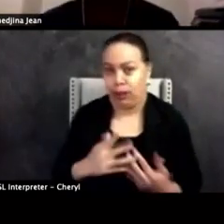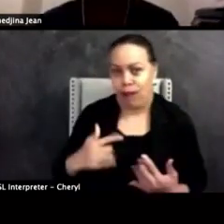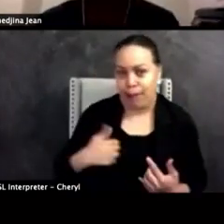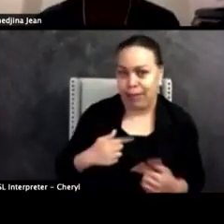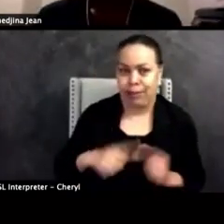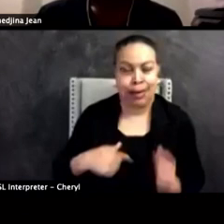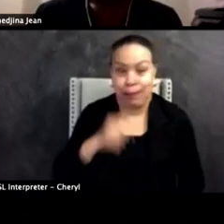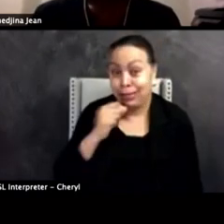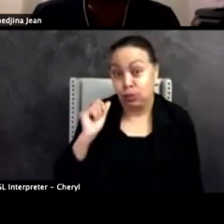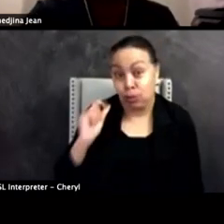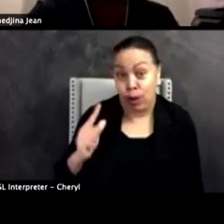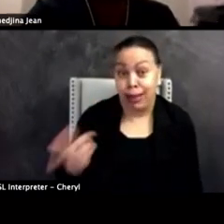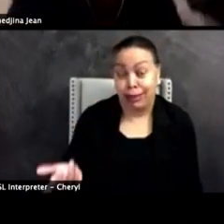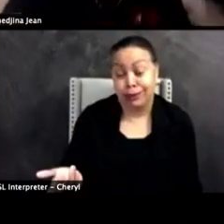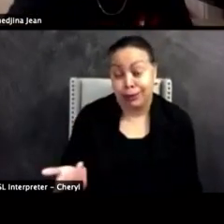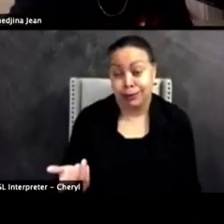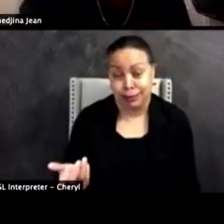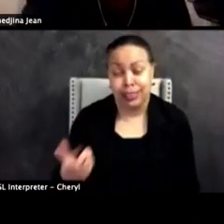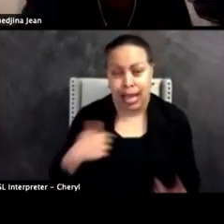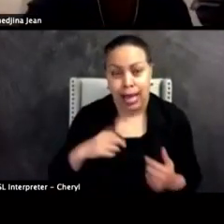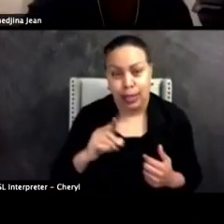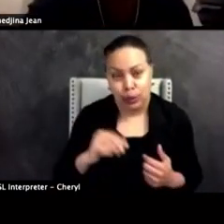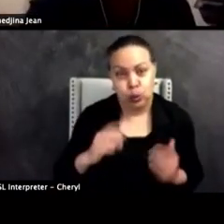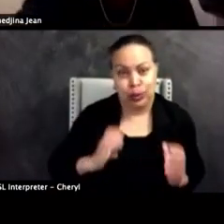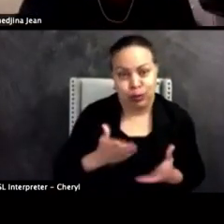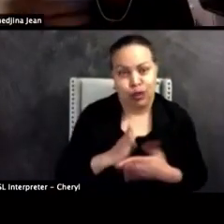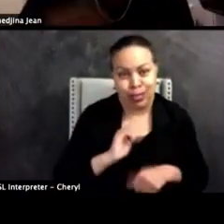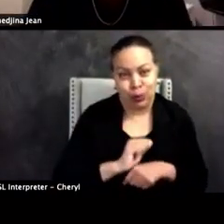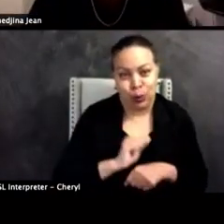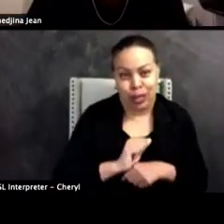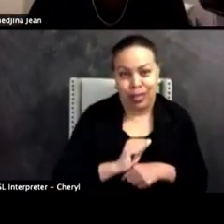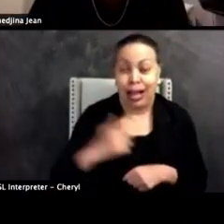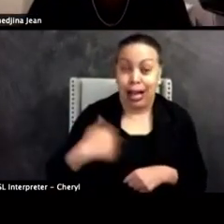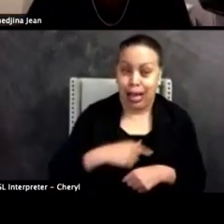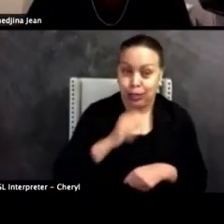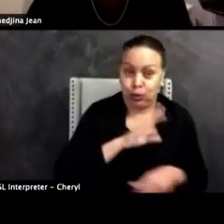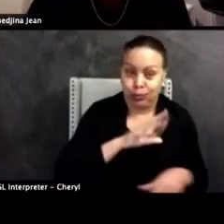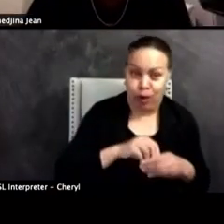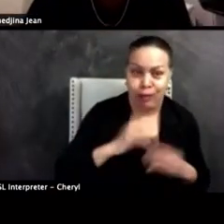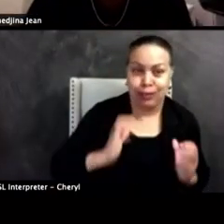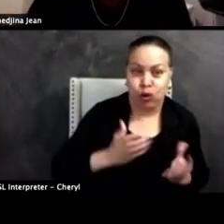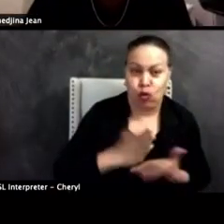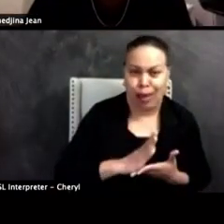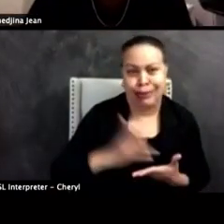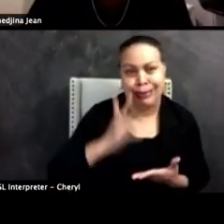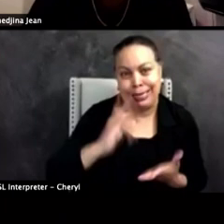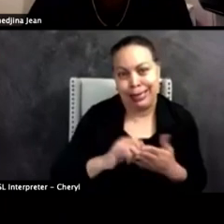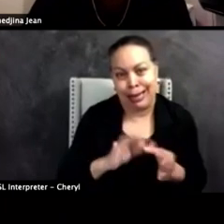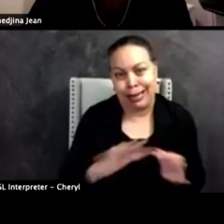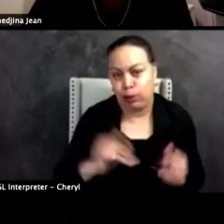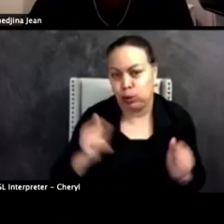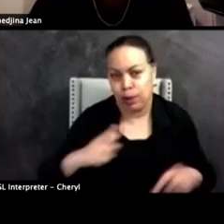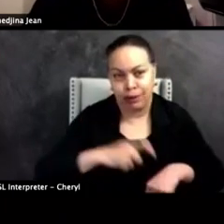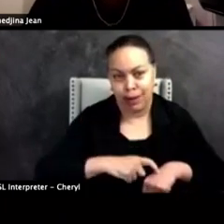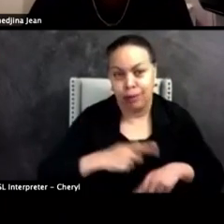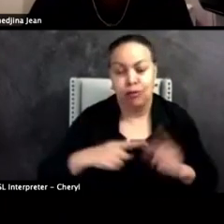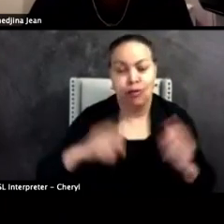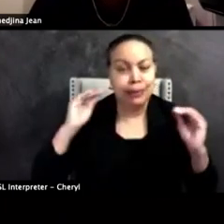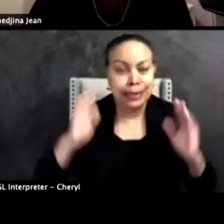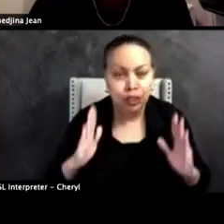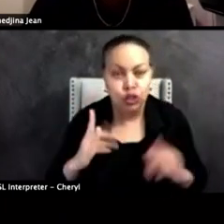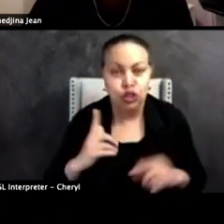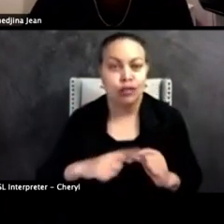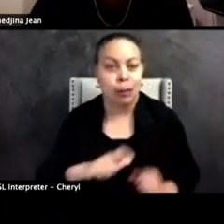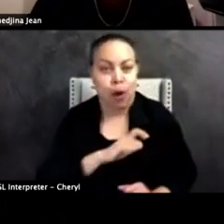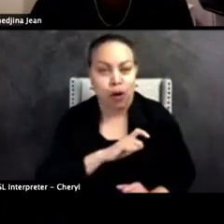surprised that I do civil rights work. Uh, and those of us who do civil rights work, see this stuff all the time. It comes from teachers. It comes from police